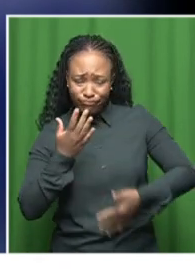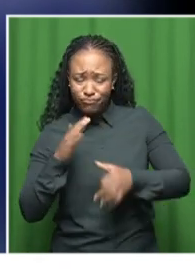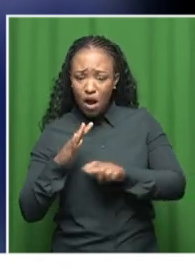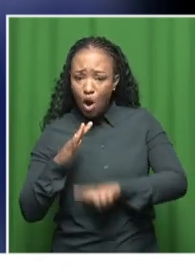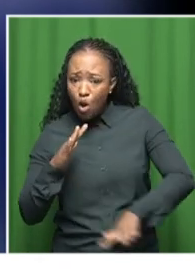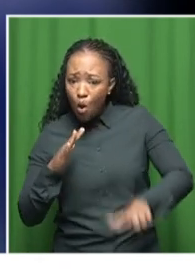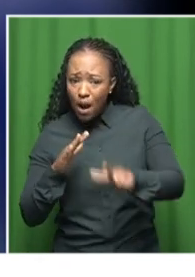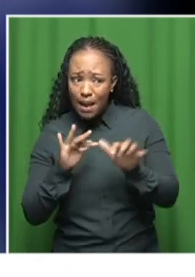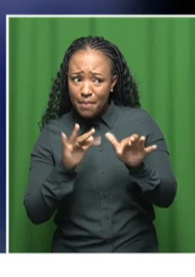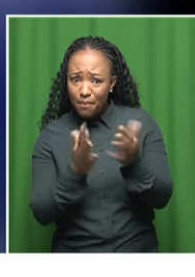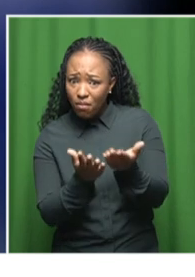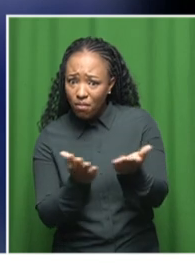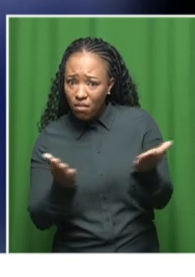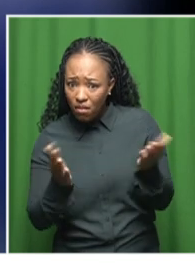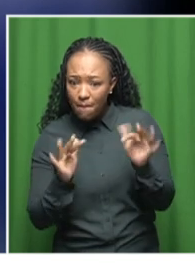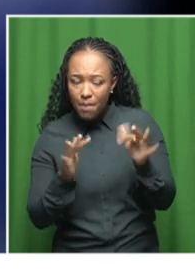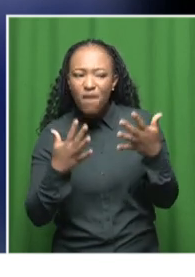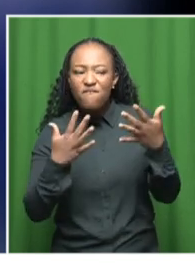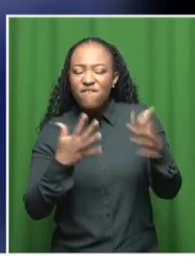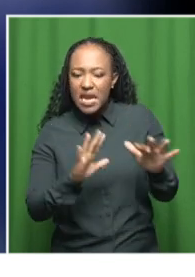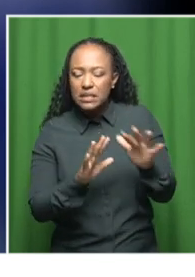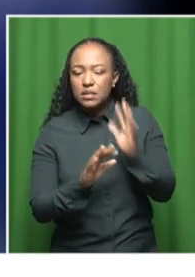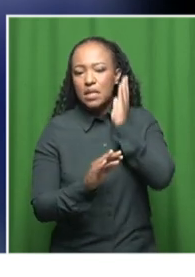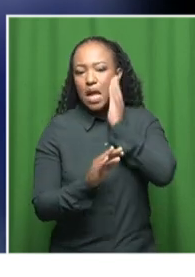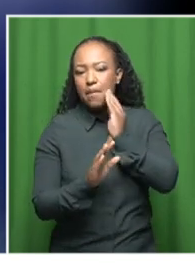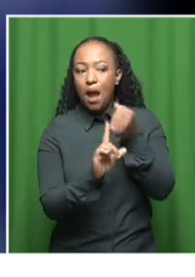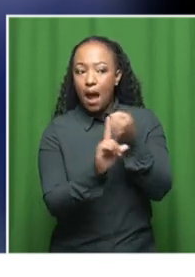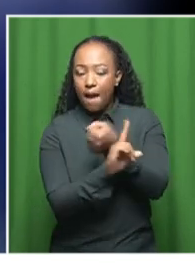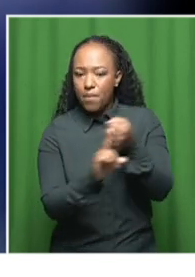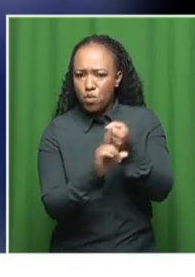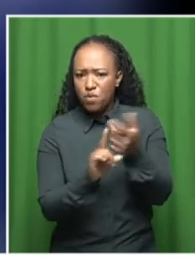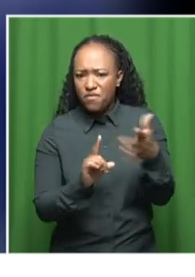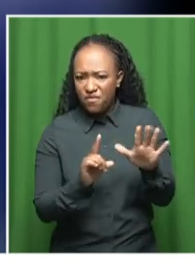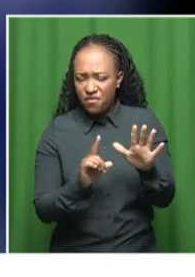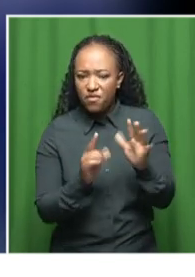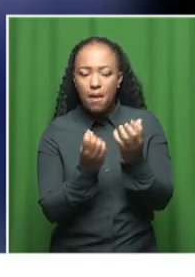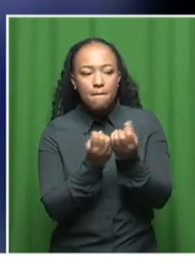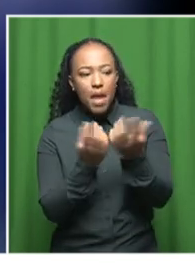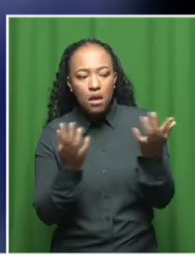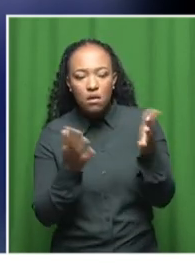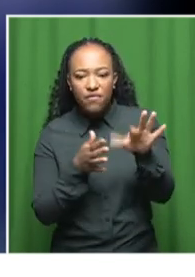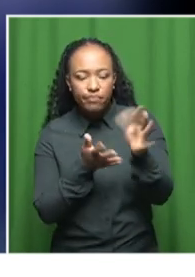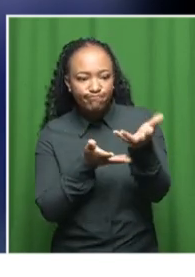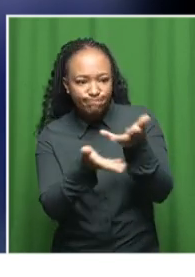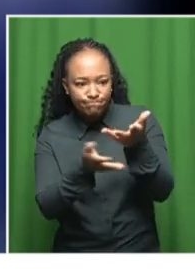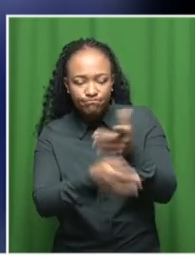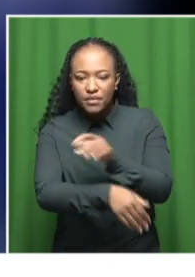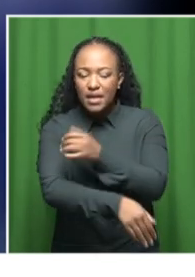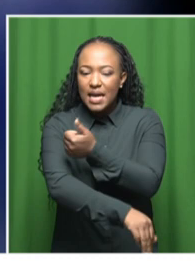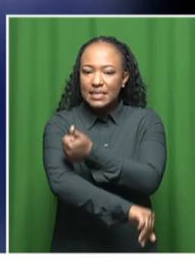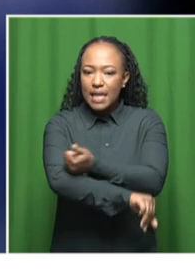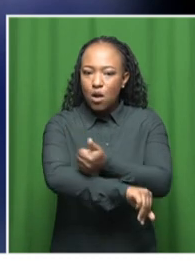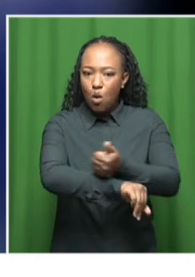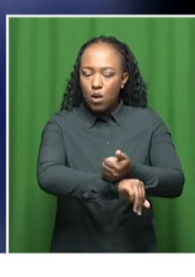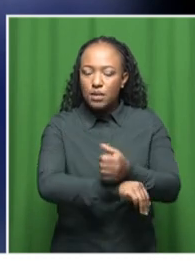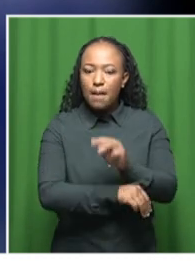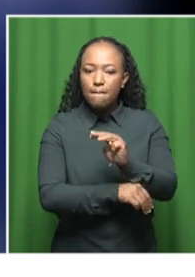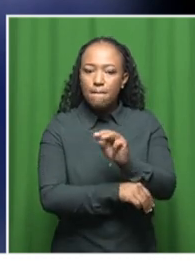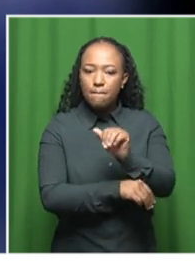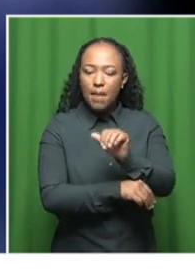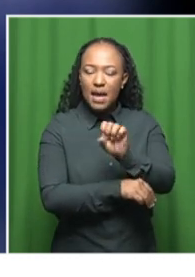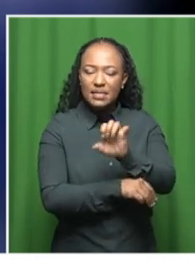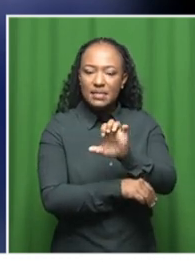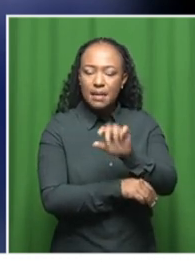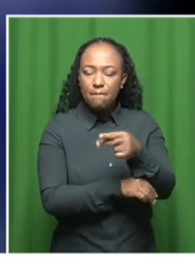survivors that we are aware of and have engaged with different stakeholders as it must prepare a campaign that is